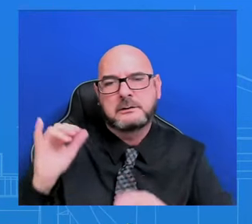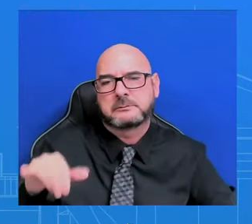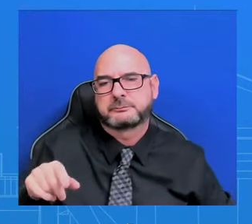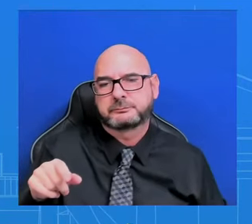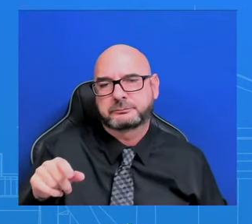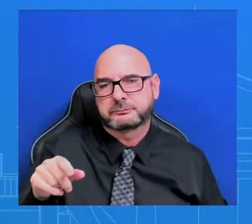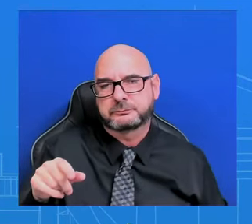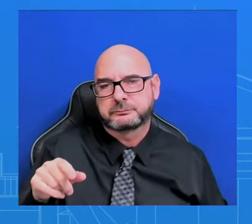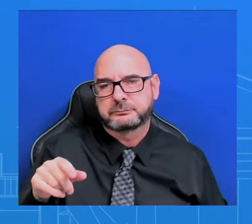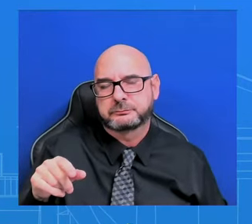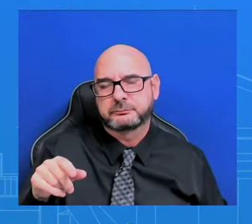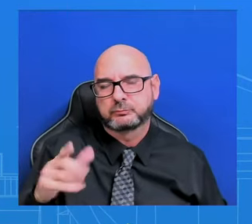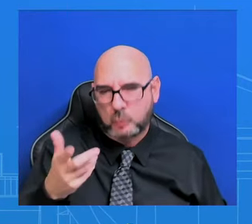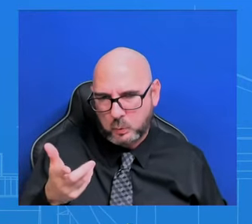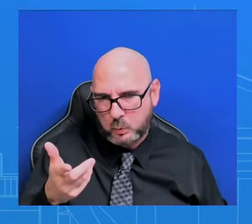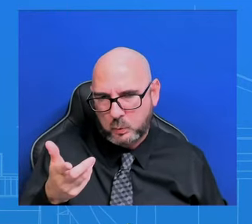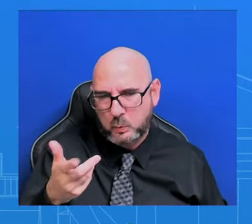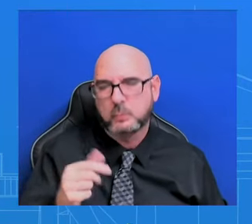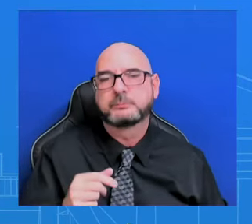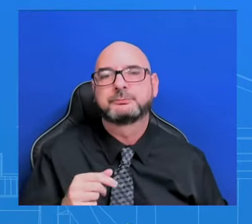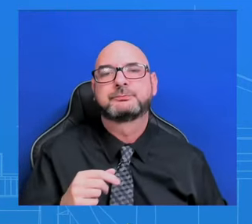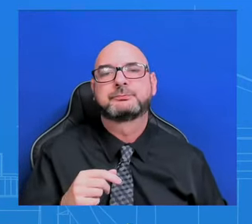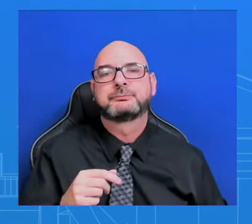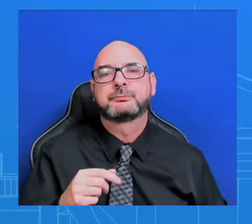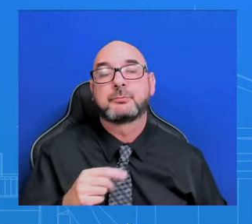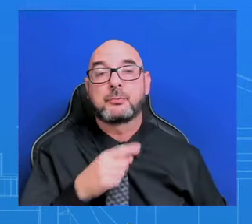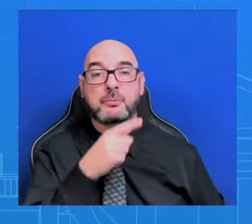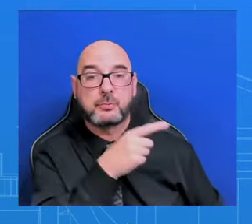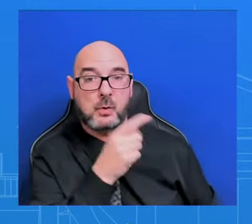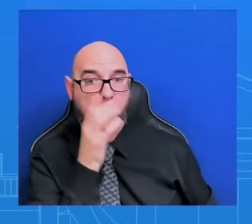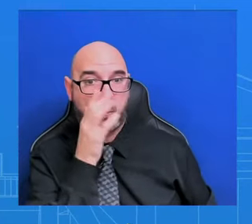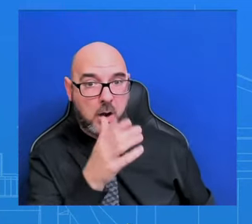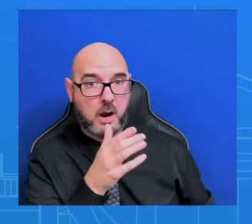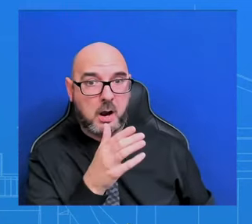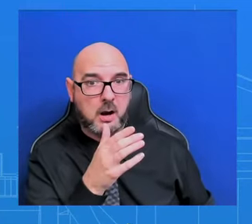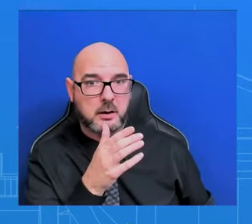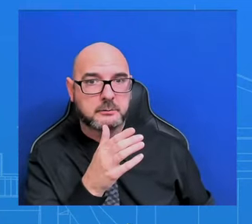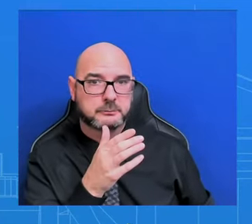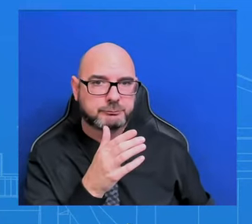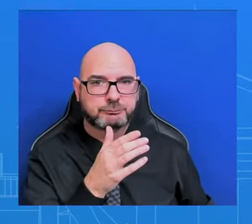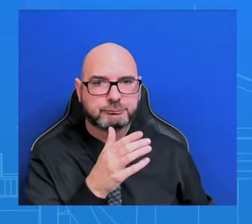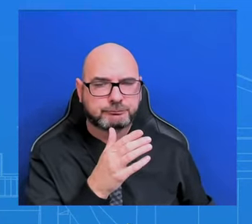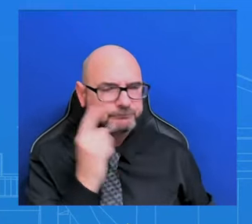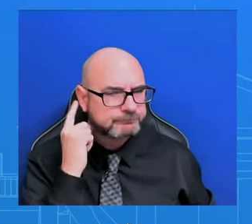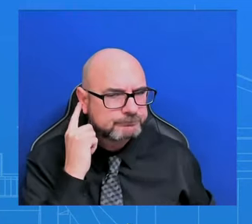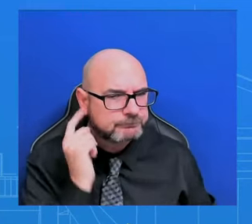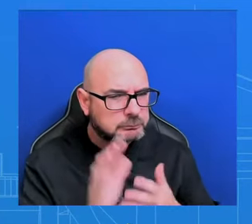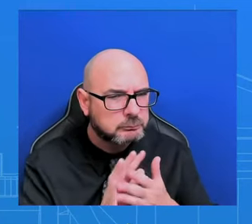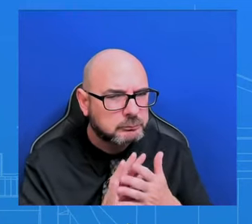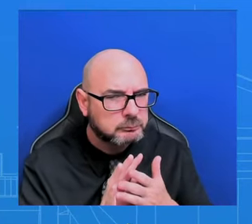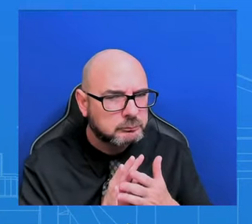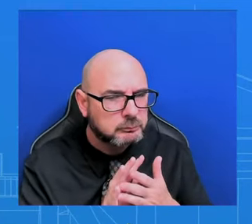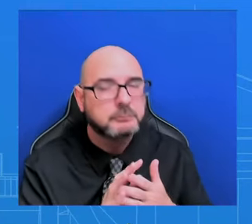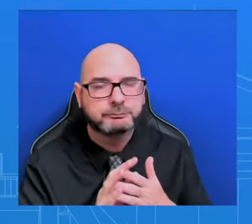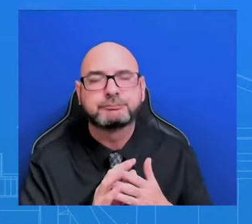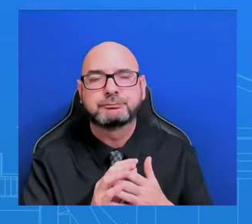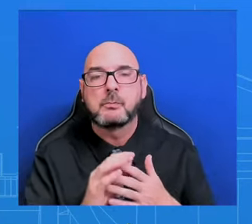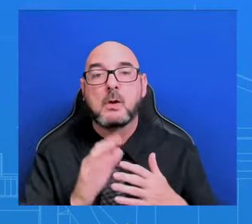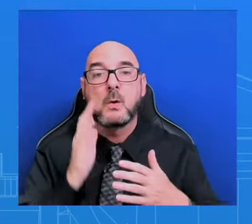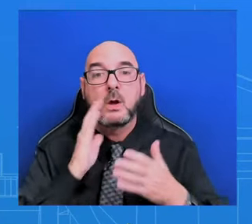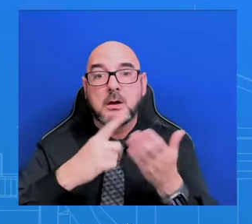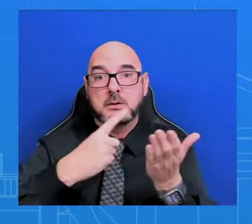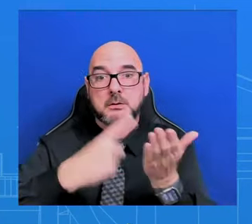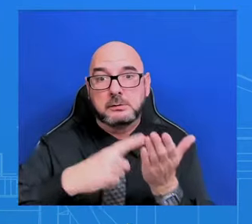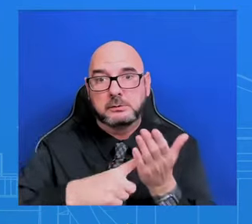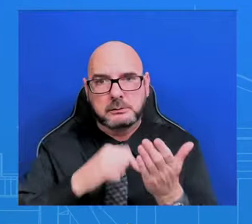discussions. He has been a significant interlocutor in having these discussions. But we have not seen Hezbollah jump in with